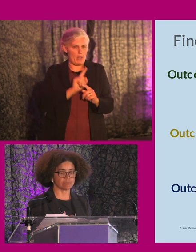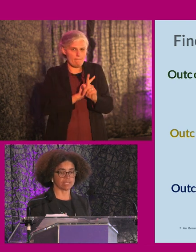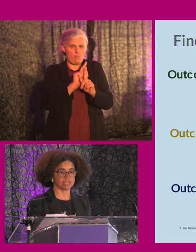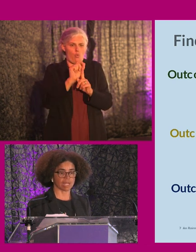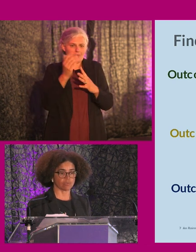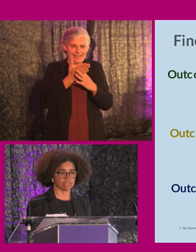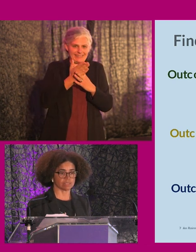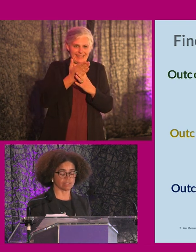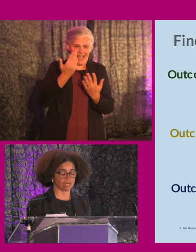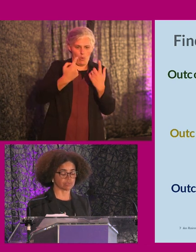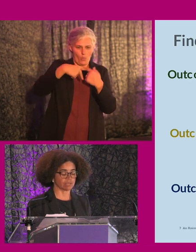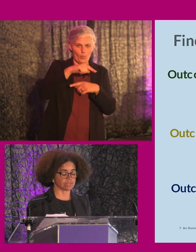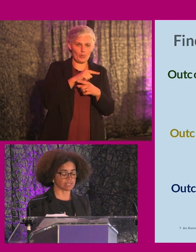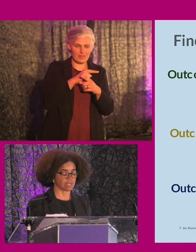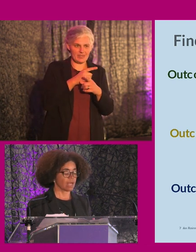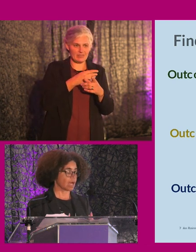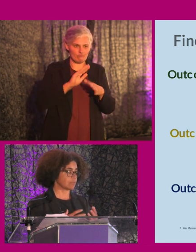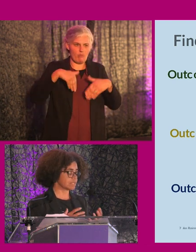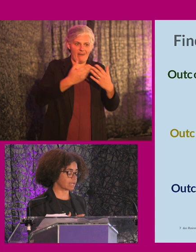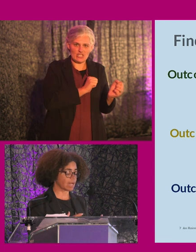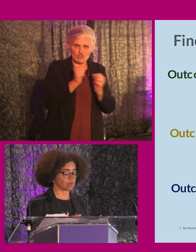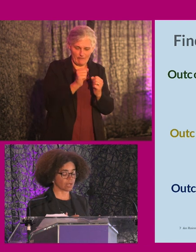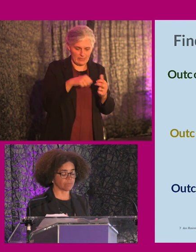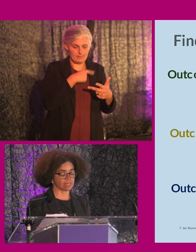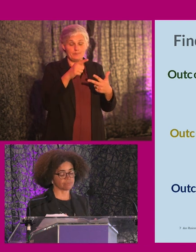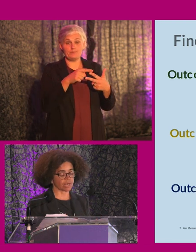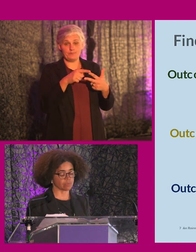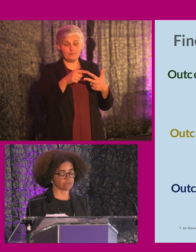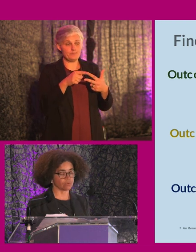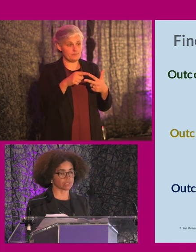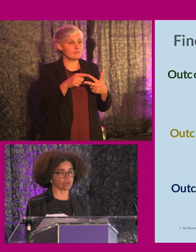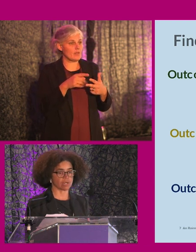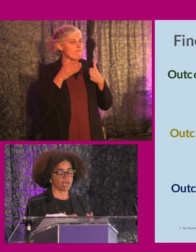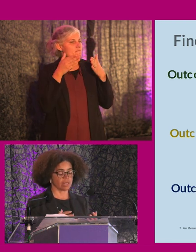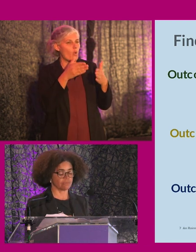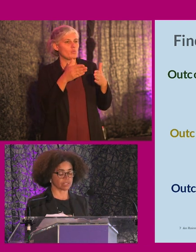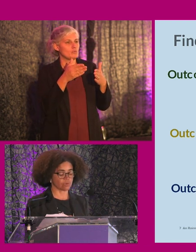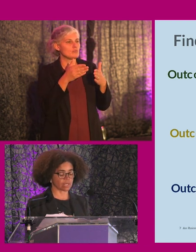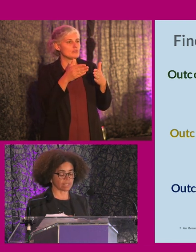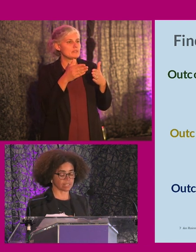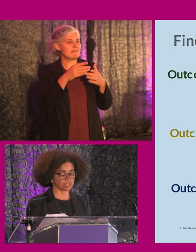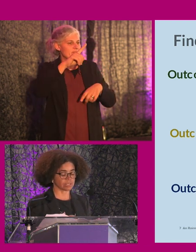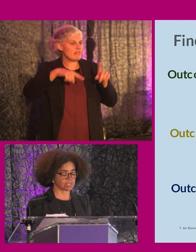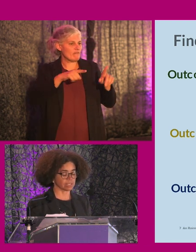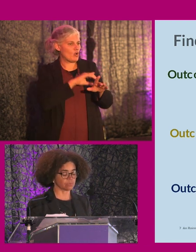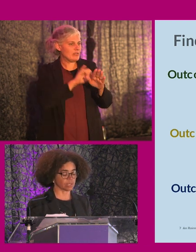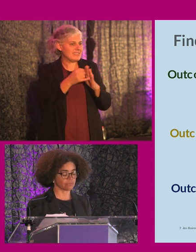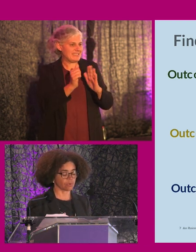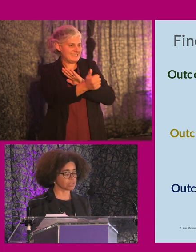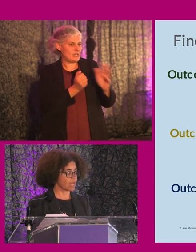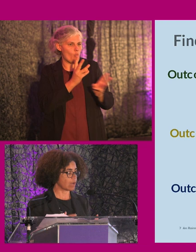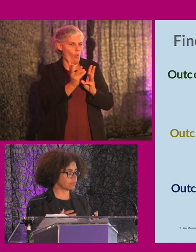accessibility and how we develop services. the second outcome then is very much focused on a diverse organization and skilled